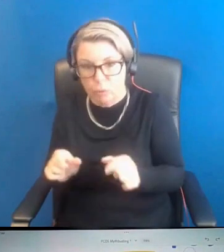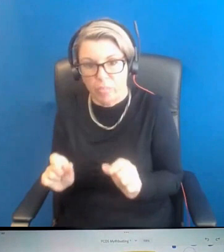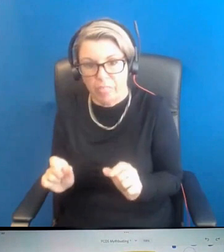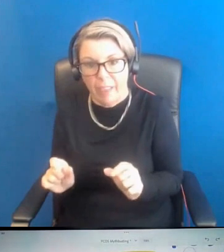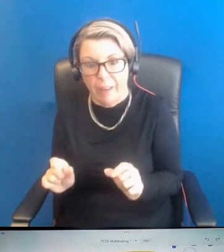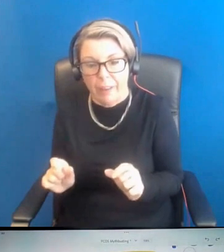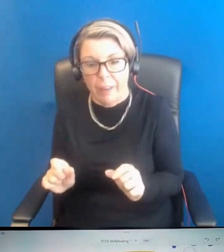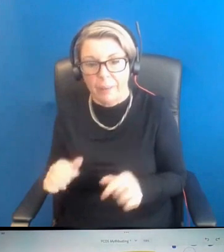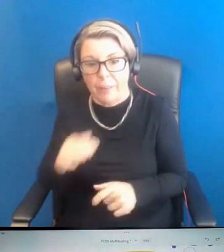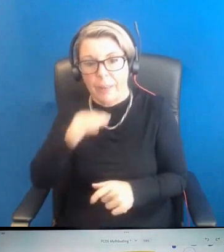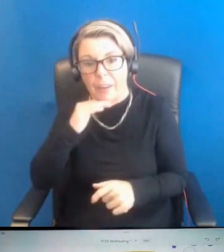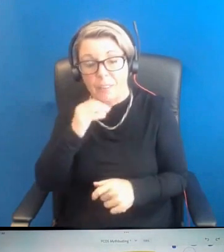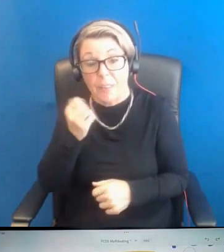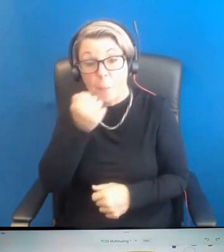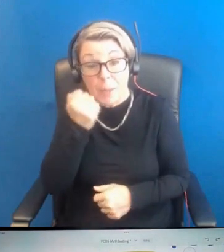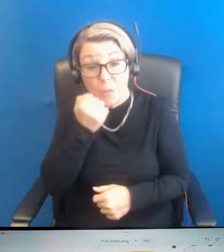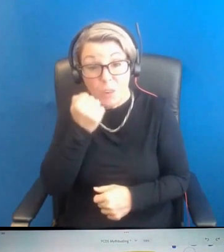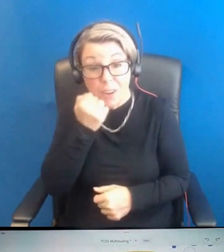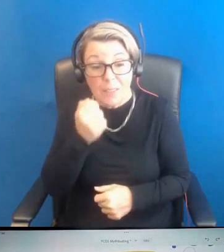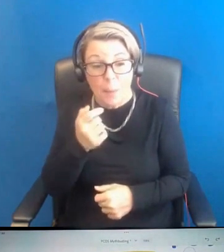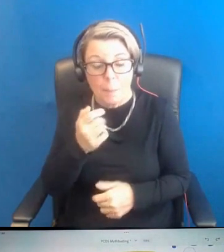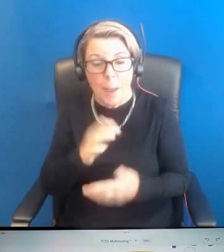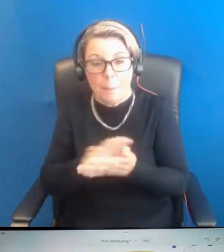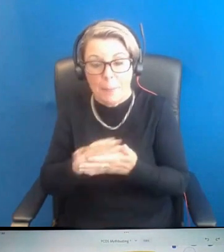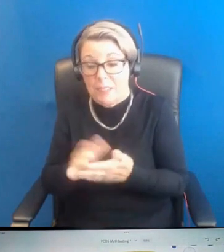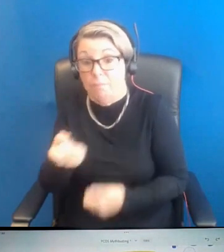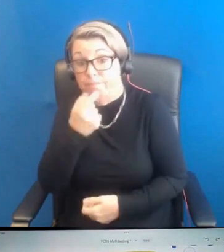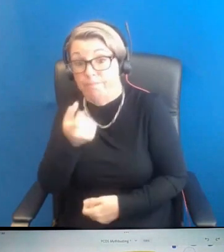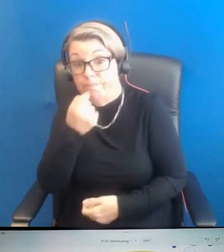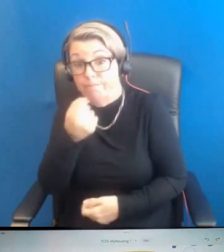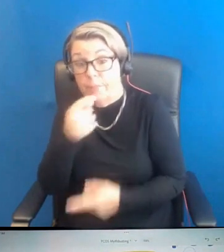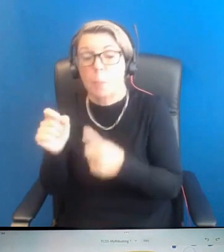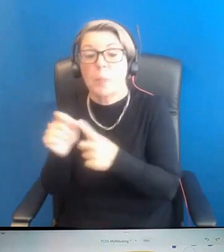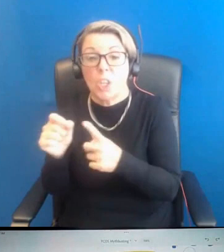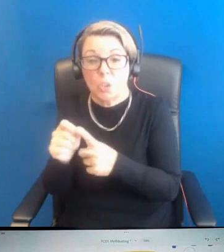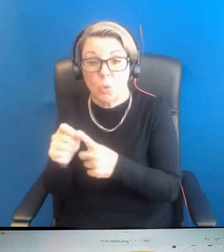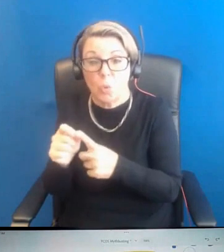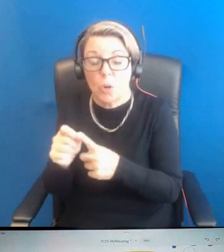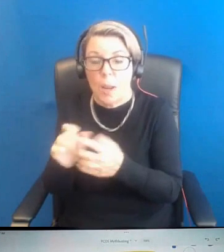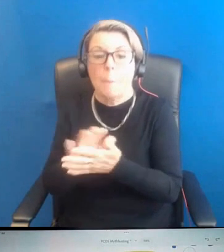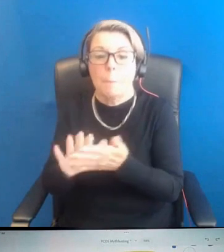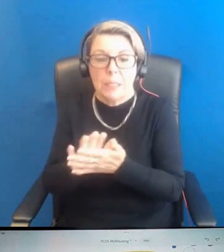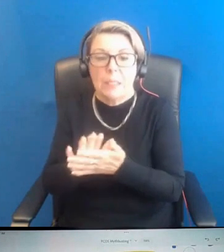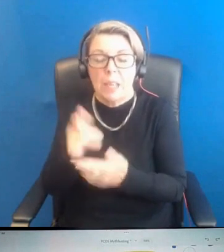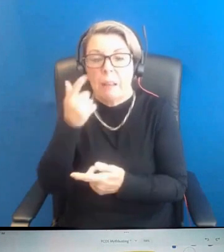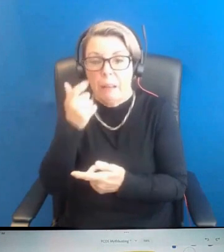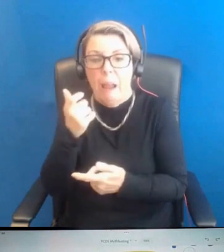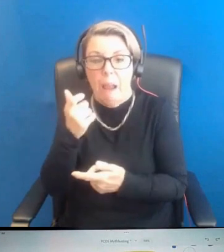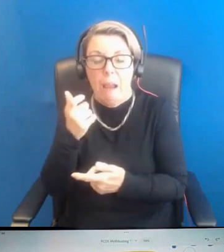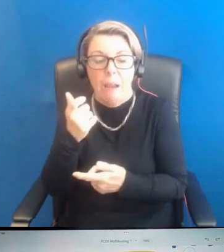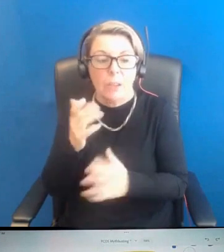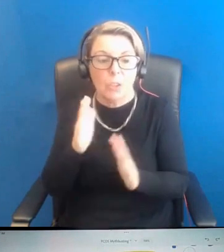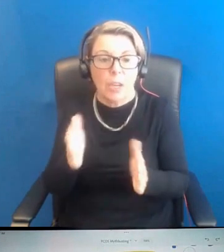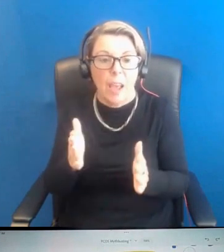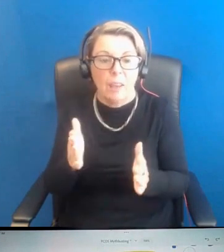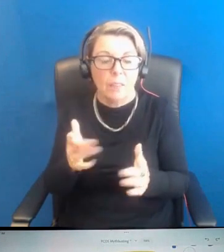but as long as there's progesterone, taking progesterone by tablet or any other way, that means that you don't have to